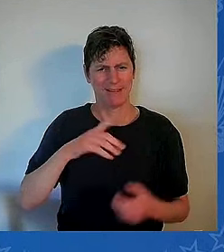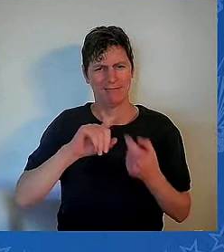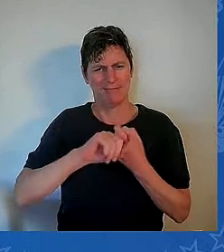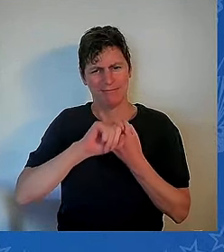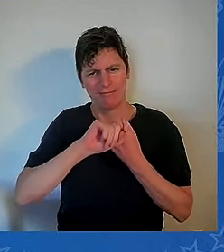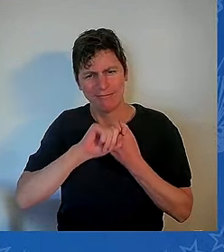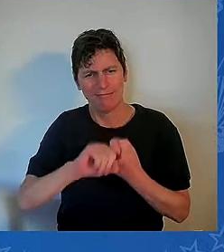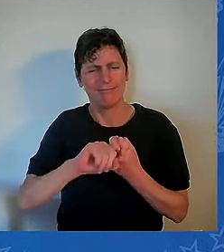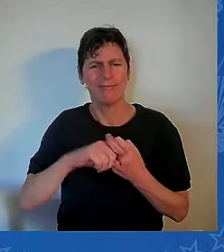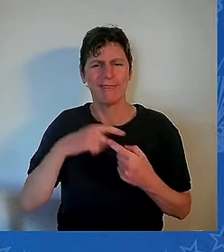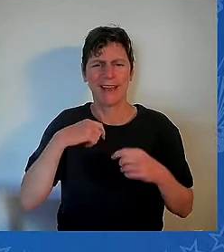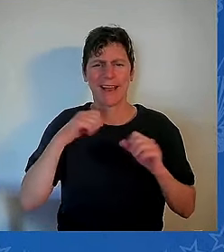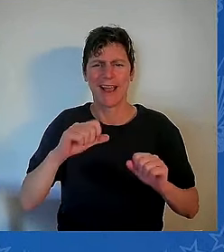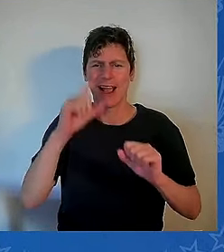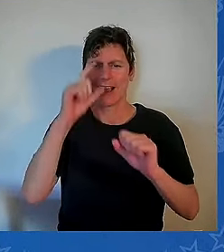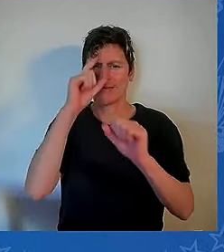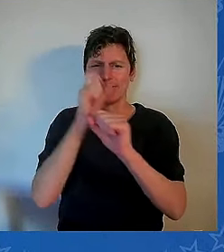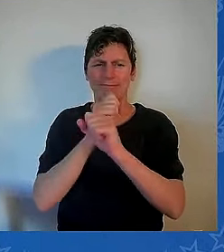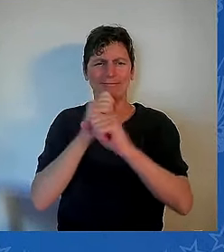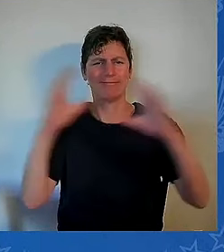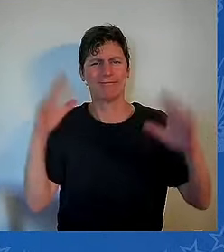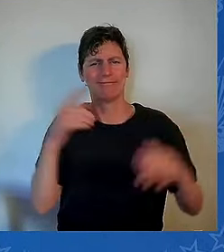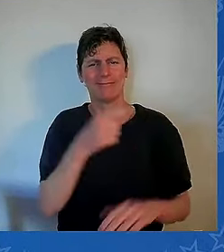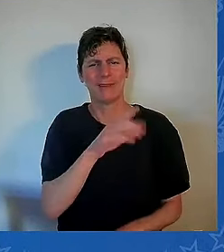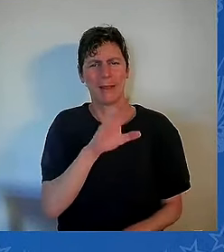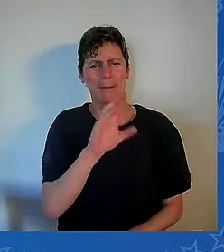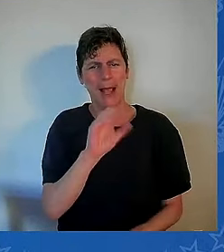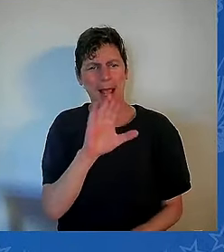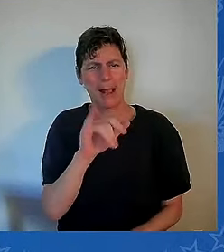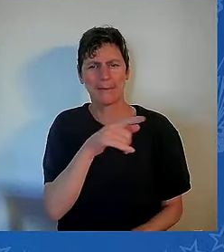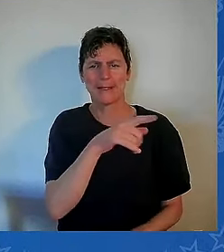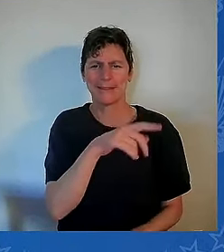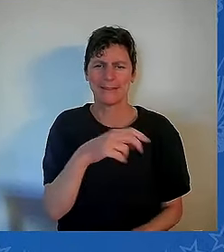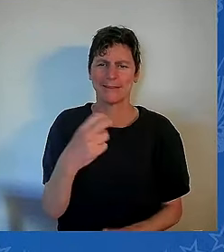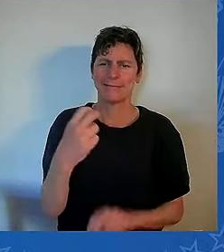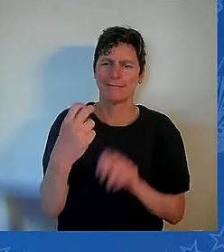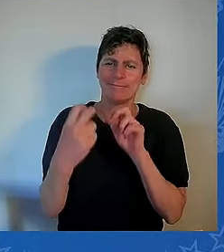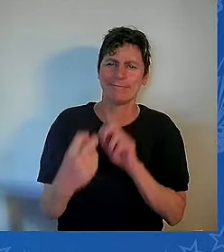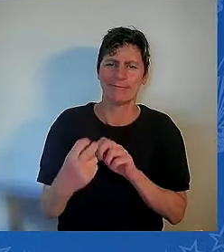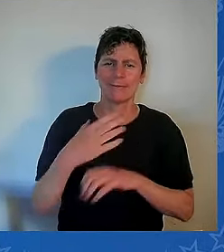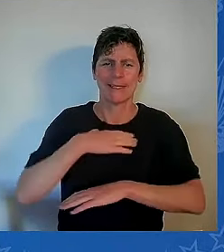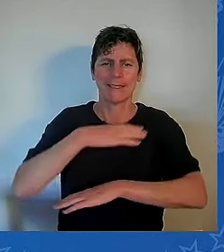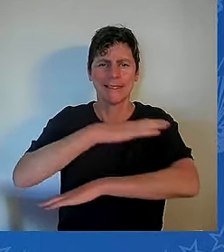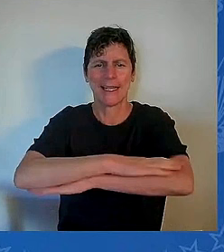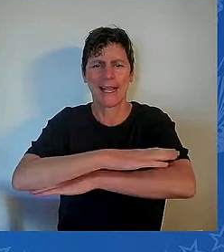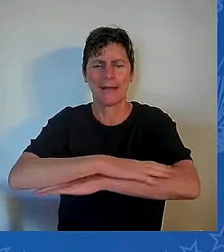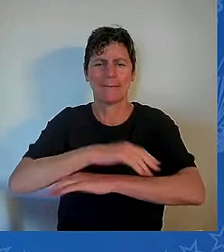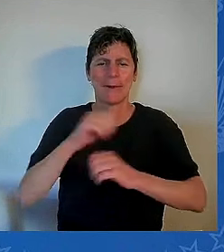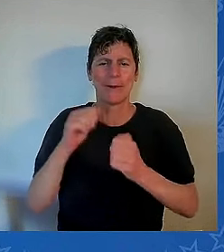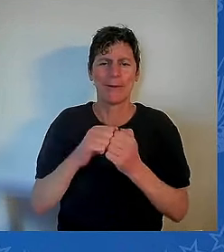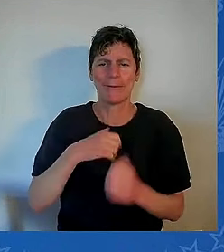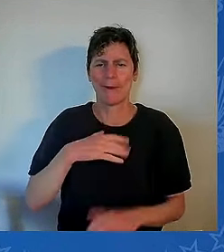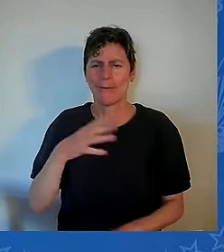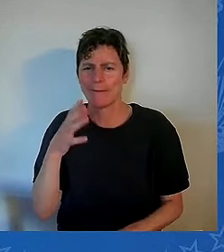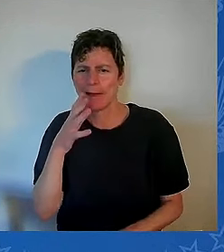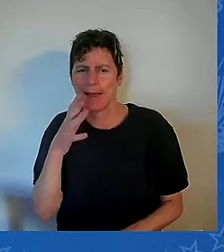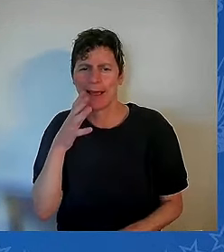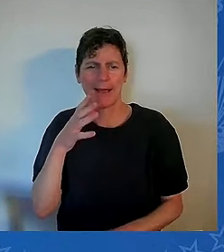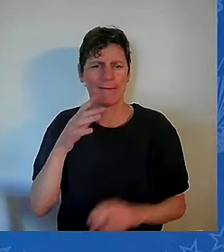But you know, Ethel was a hero in her own right, full of character, full of integrity